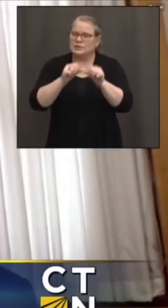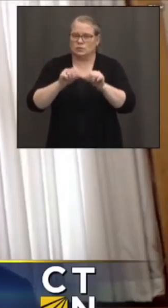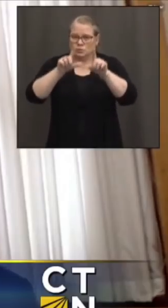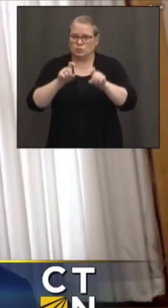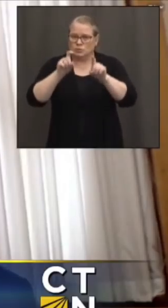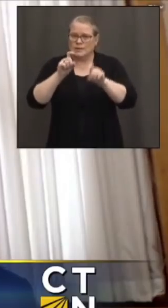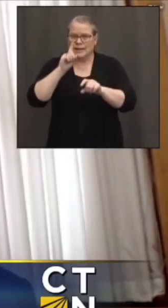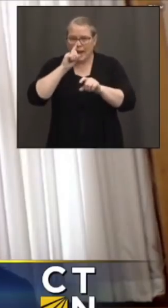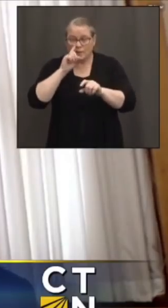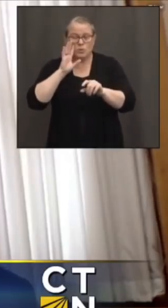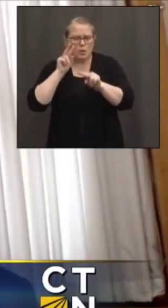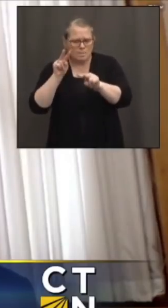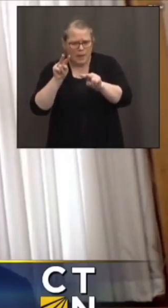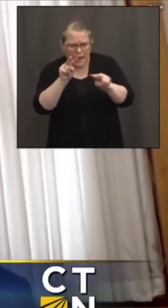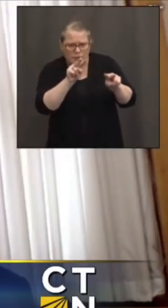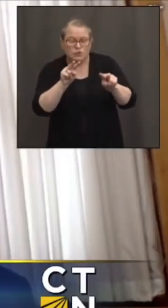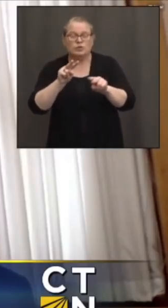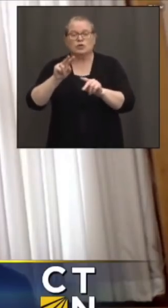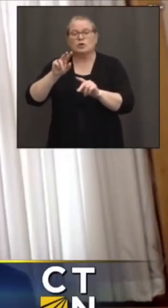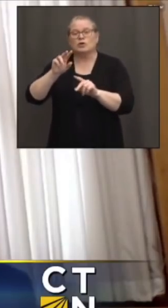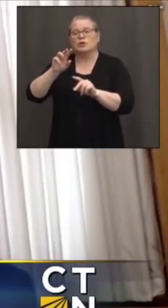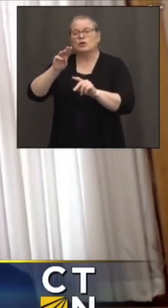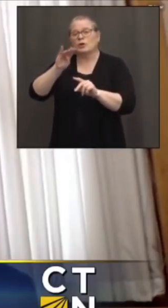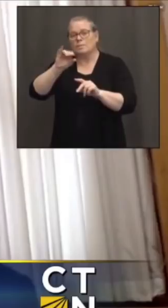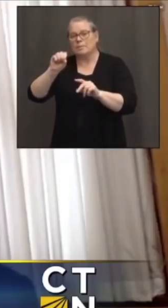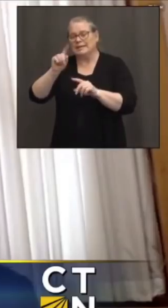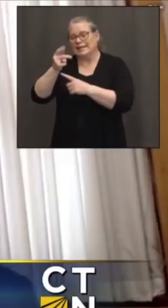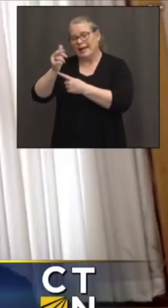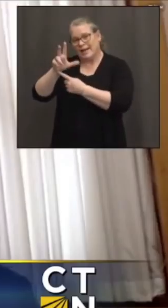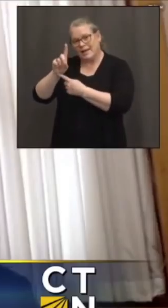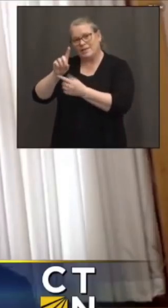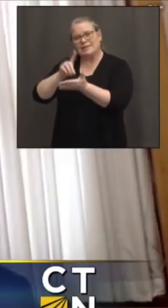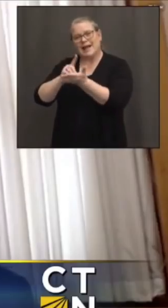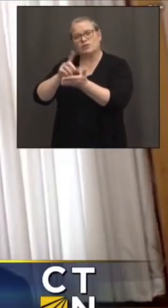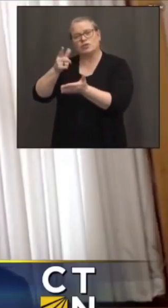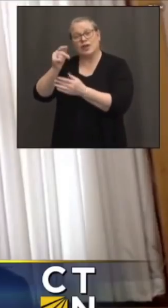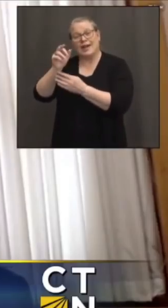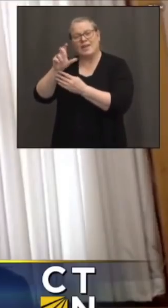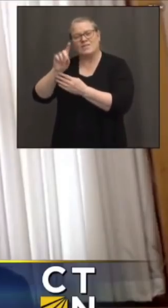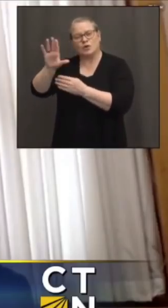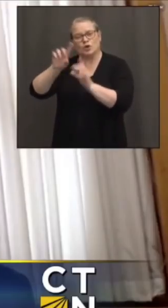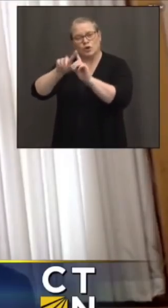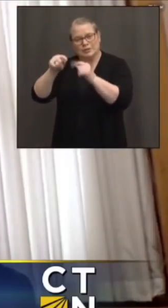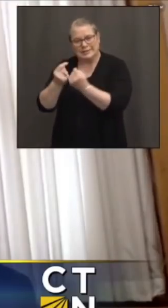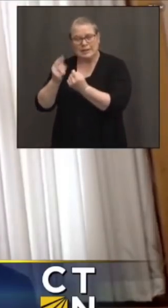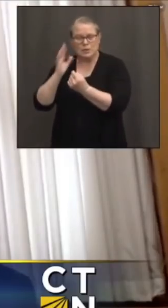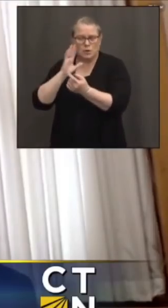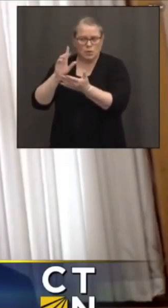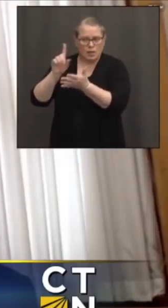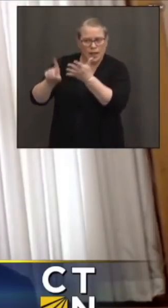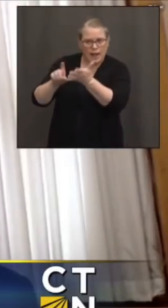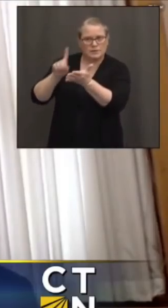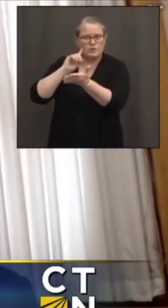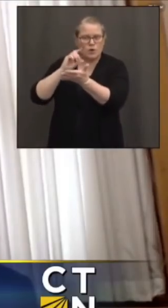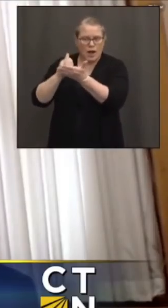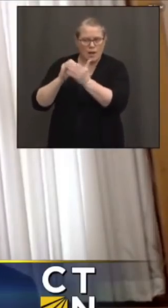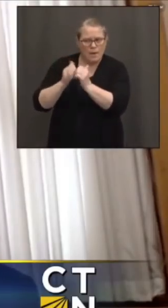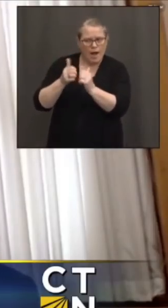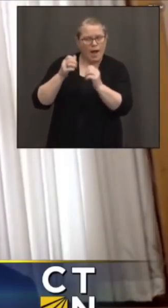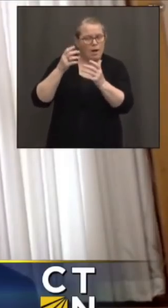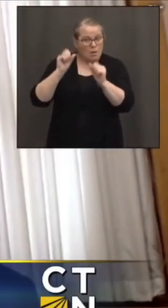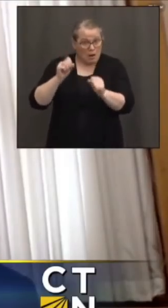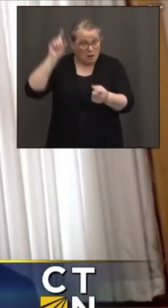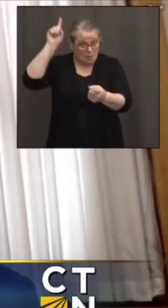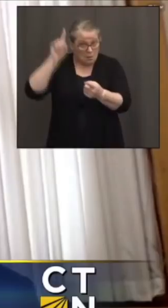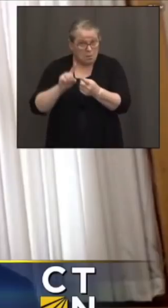recommendations from Commissioner Gifford and her team about different populations we may be able to scale back. But unfortunately, we'll probably be